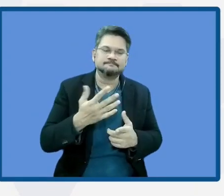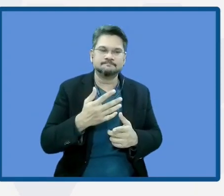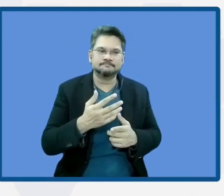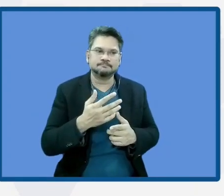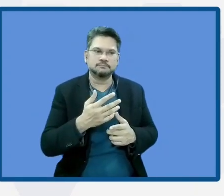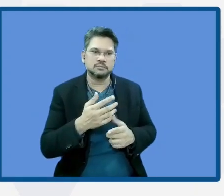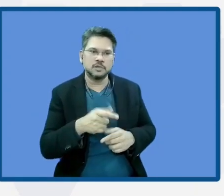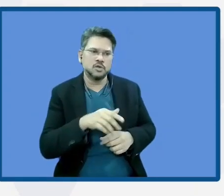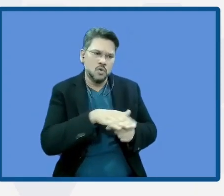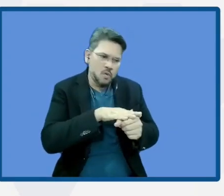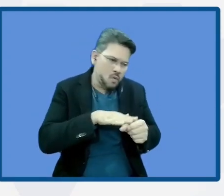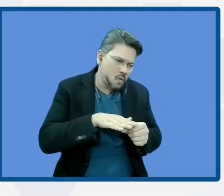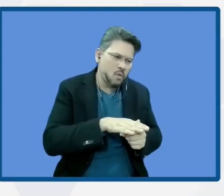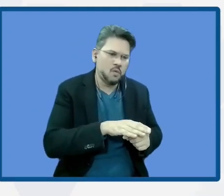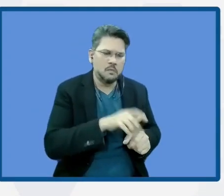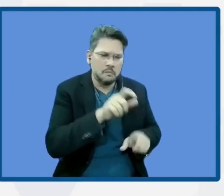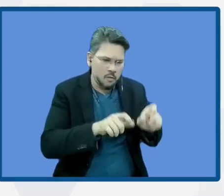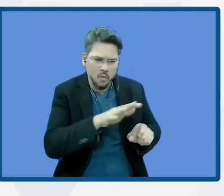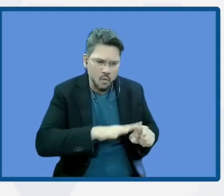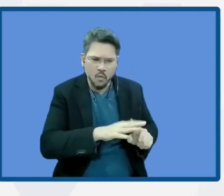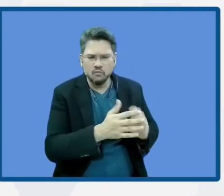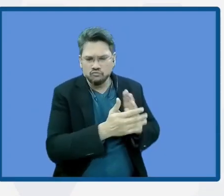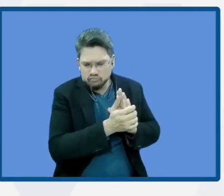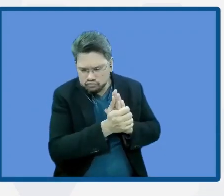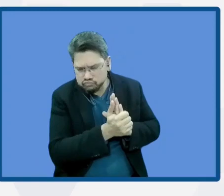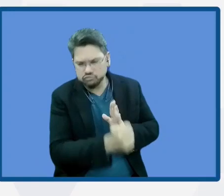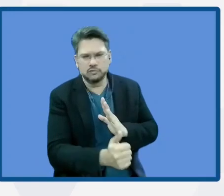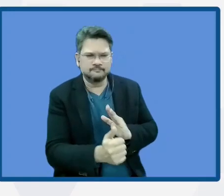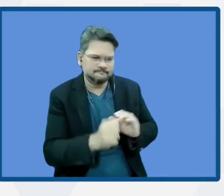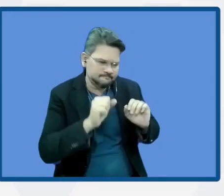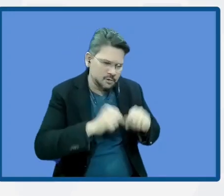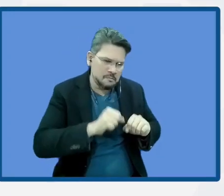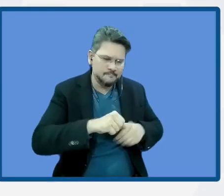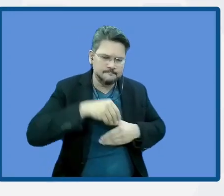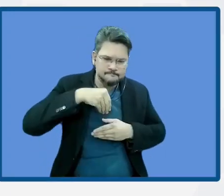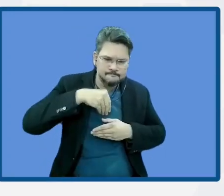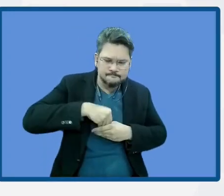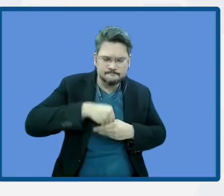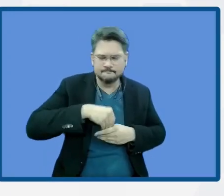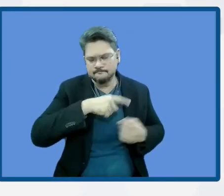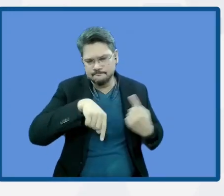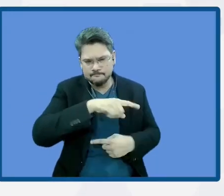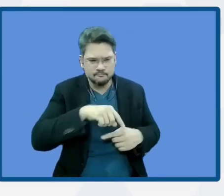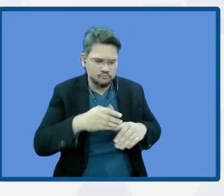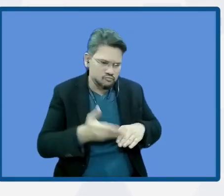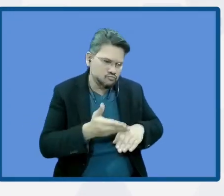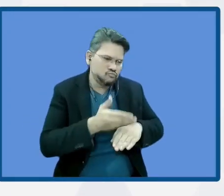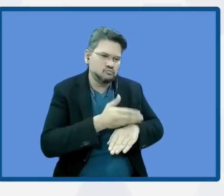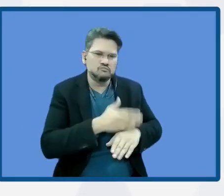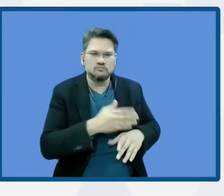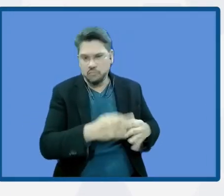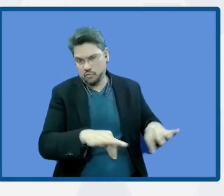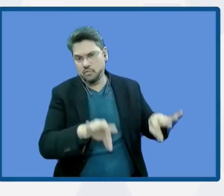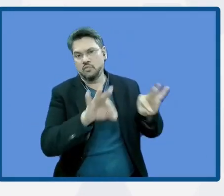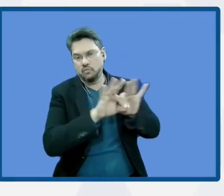capabilities. That is also very important and everything by acknowledging all